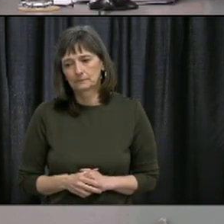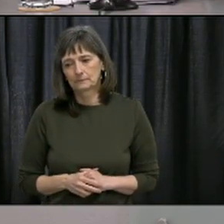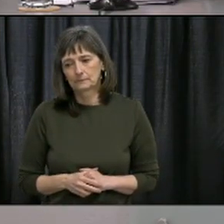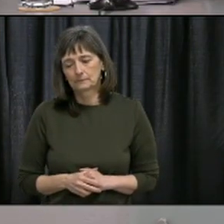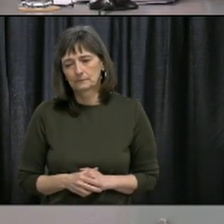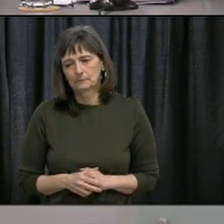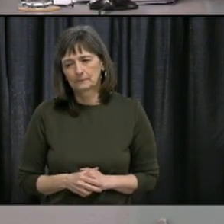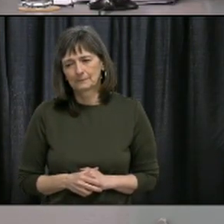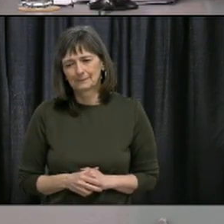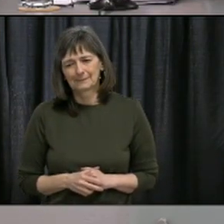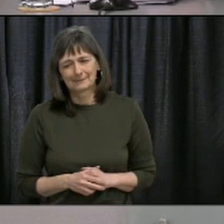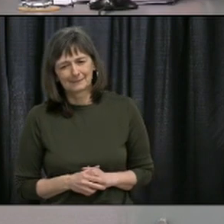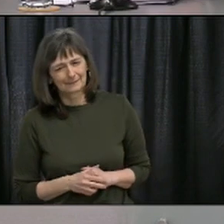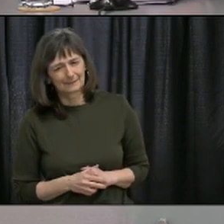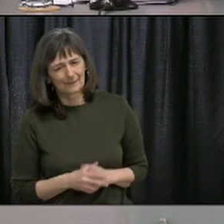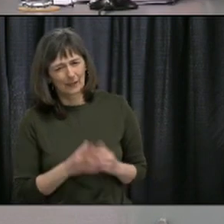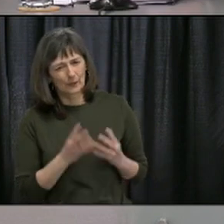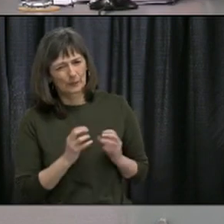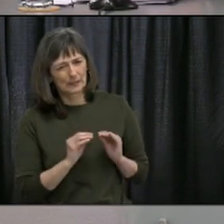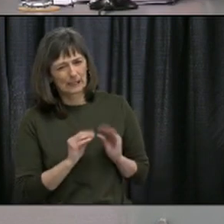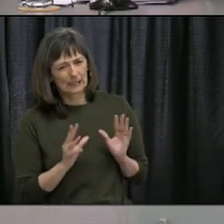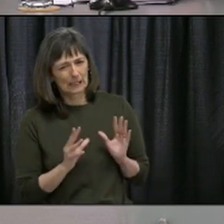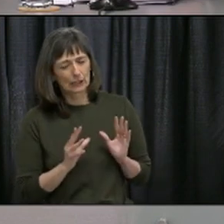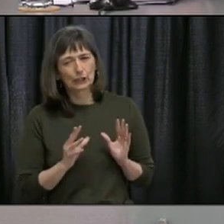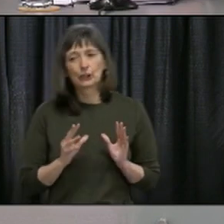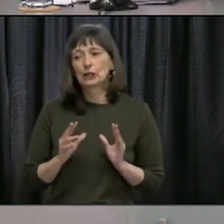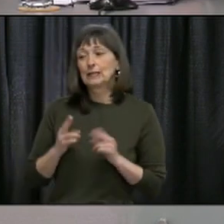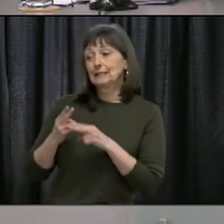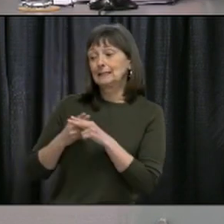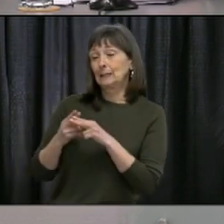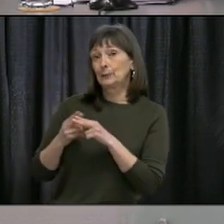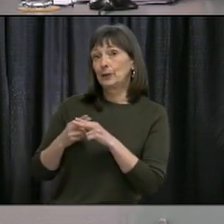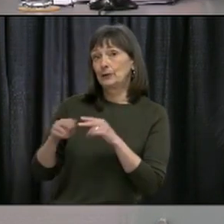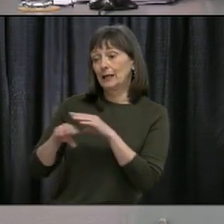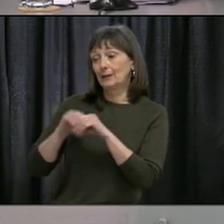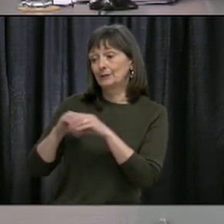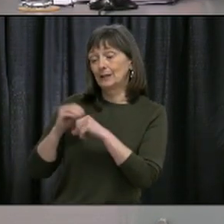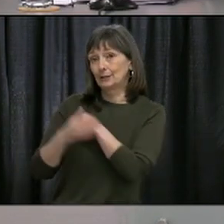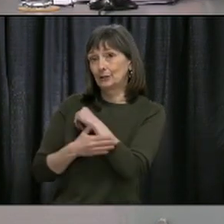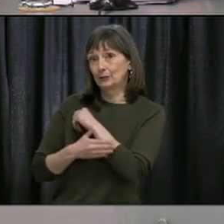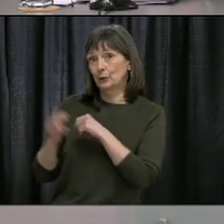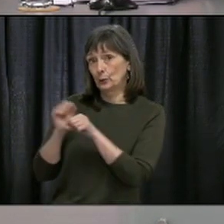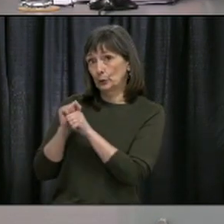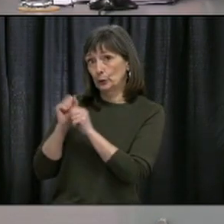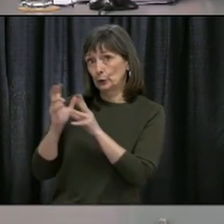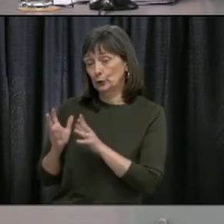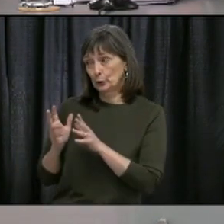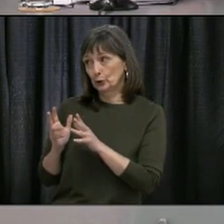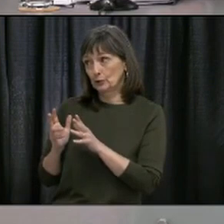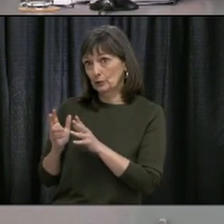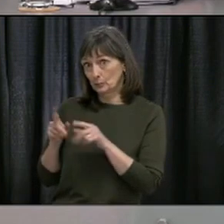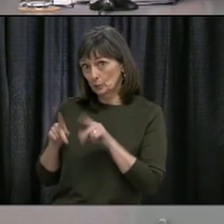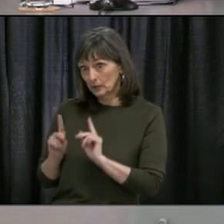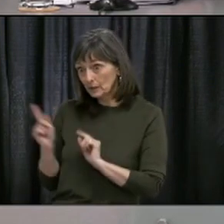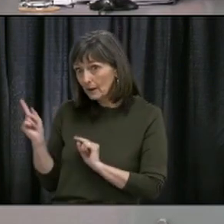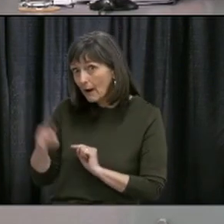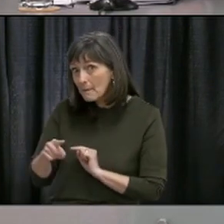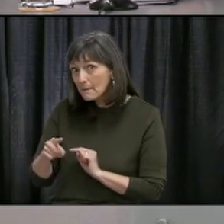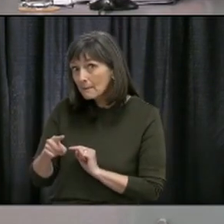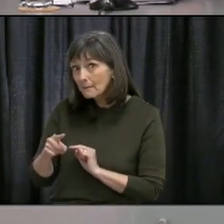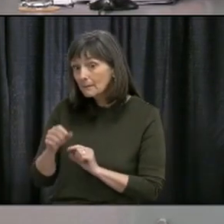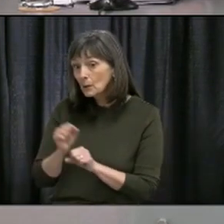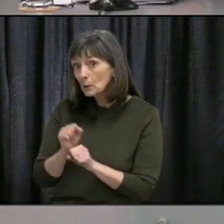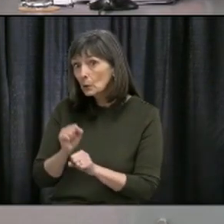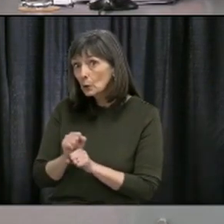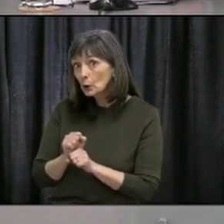I to make sure I understood your answer on temporary foreign workers. Are temporary foreign workers allowed to come into this province for